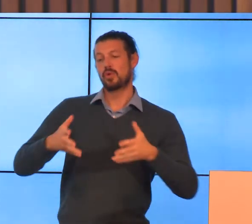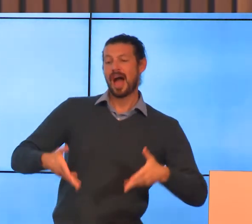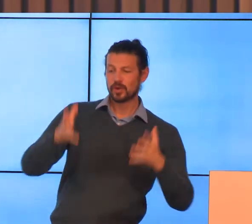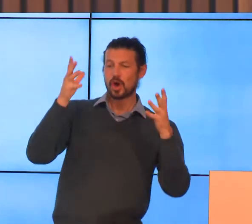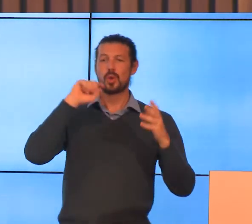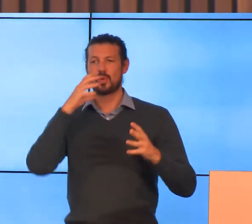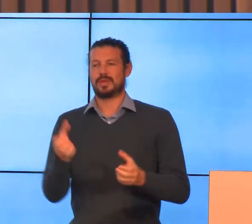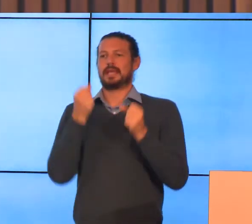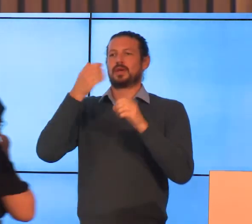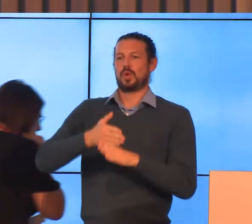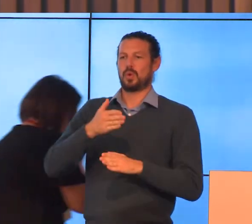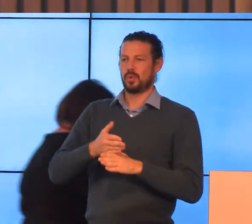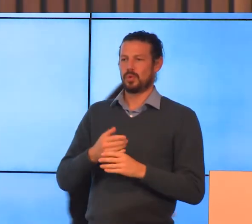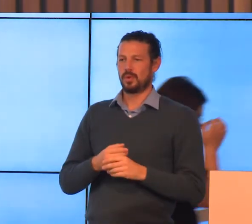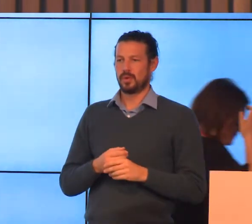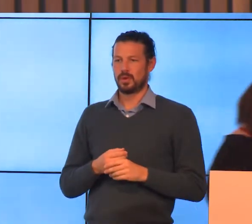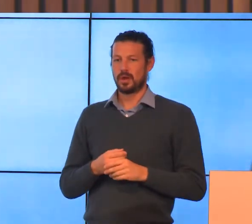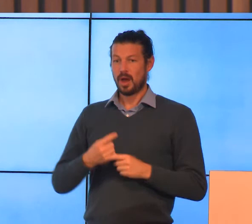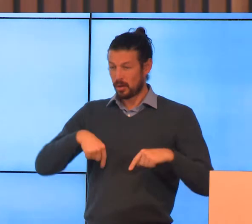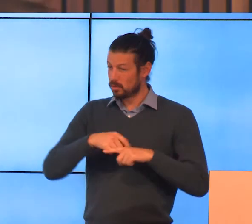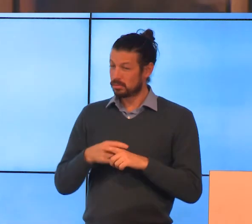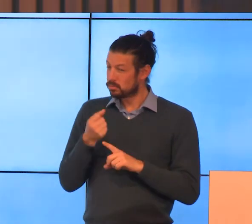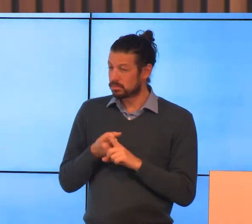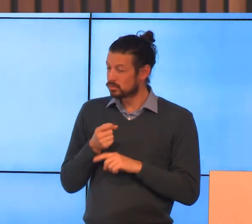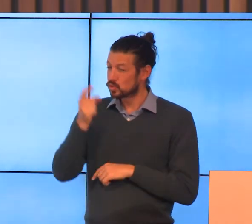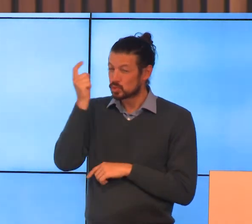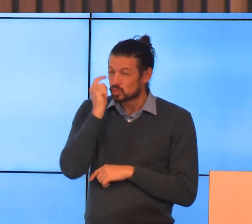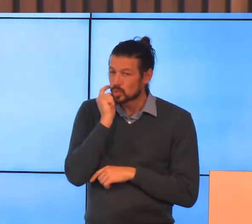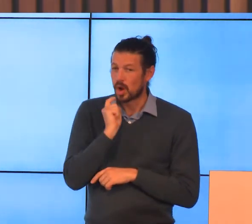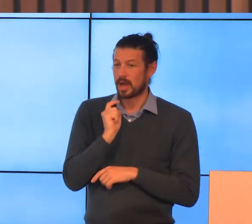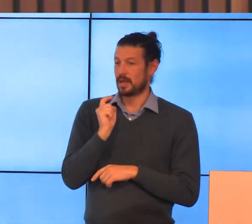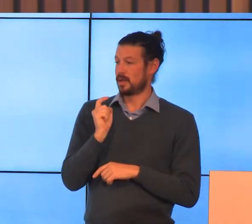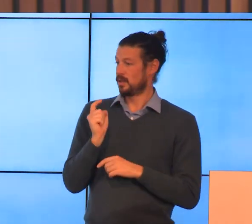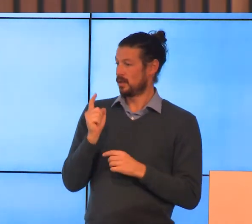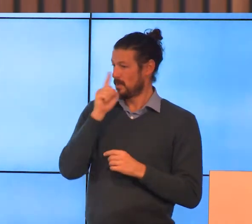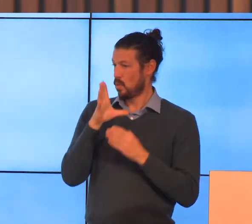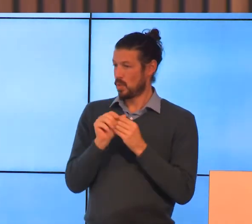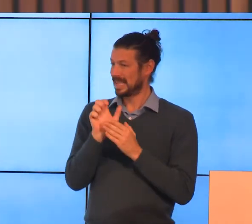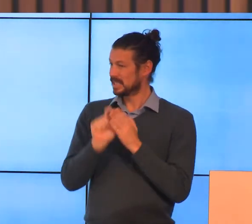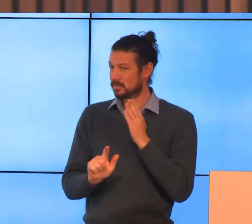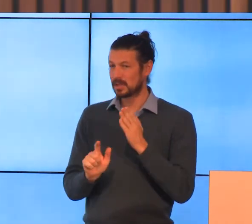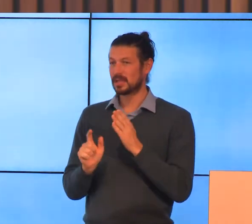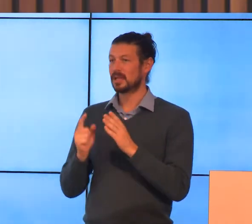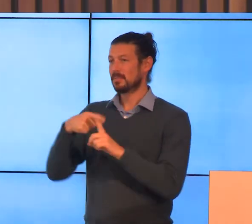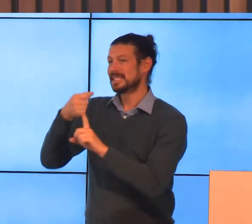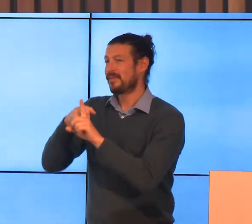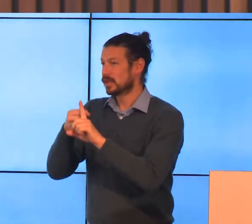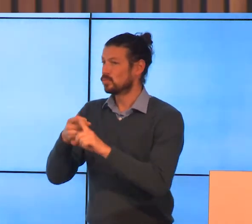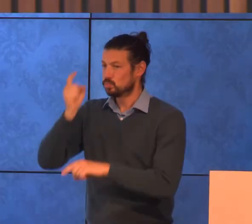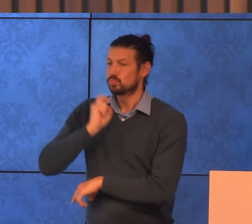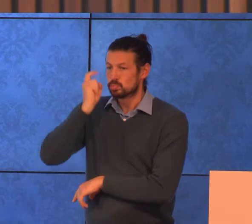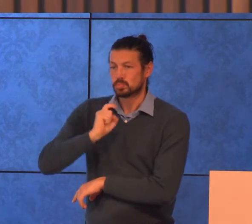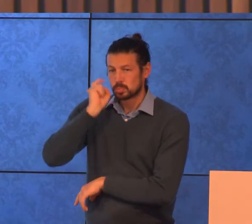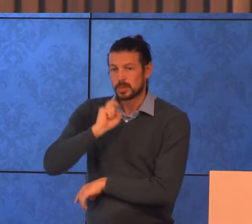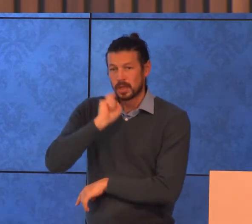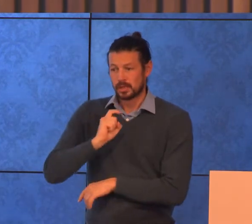we've been trying all our lives as people with disability and advocates so I'm not sure how much